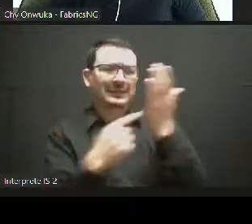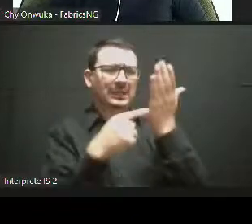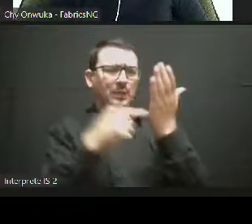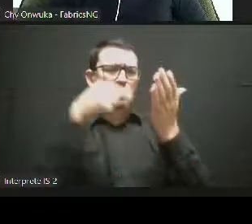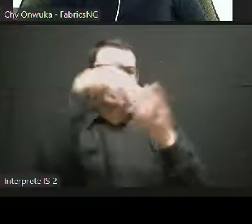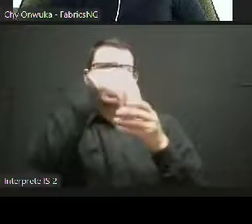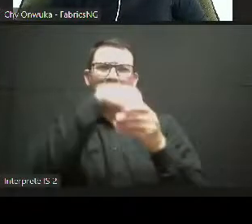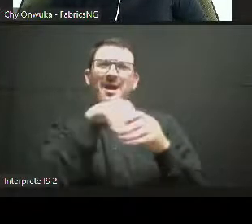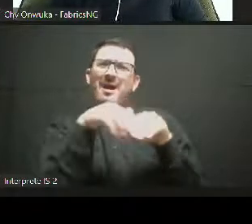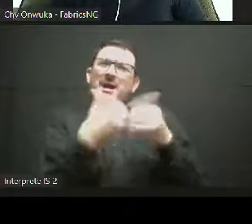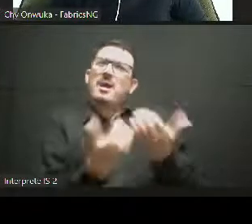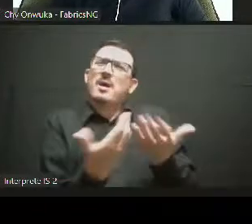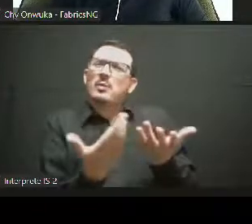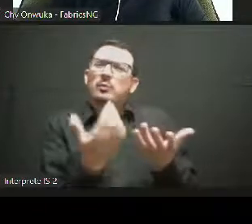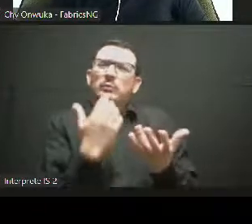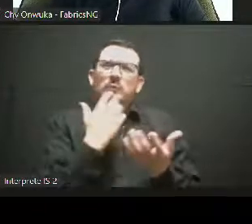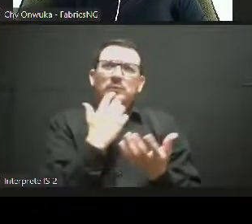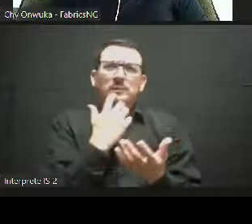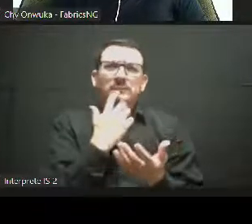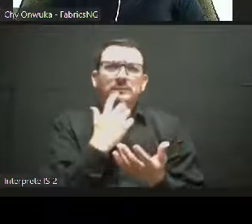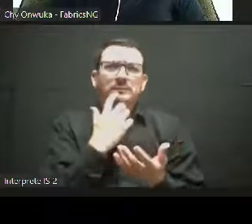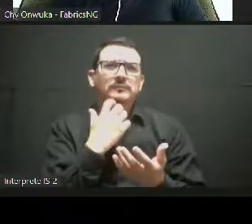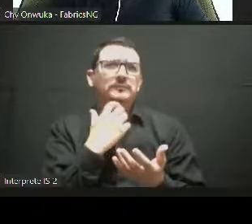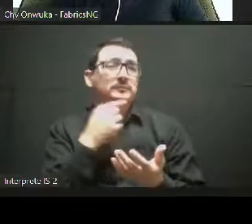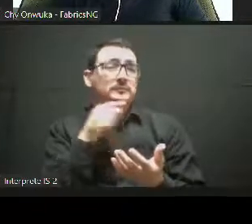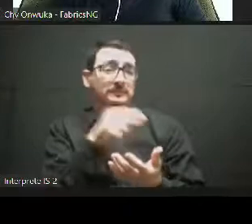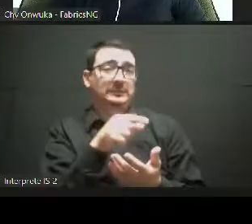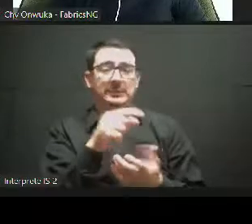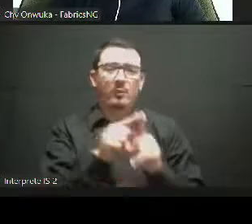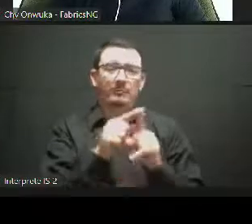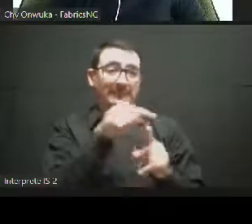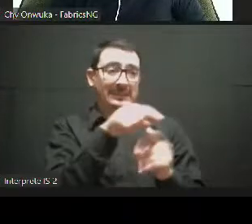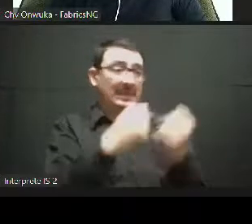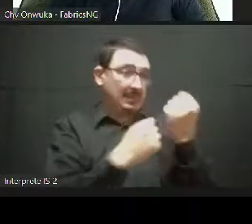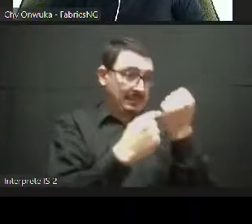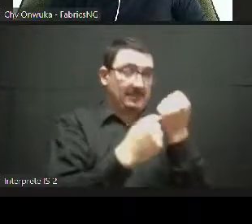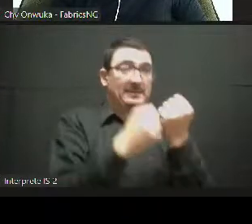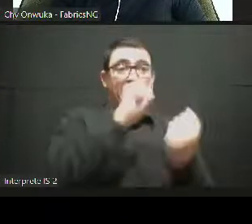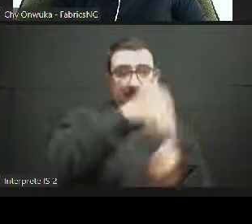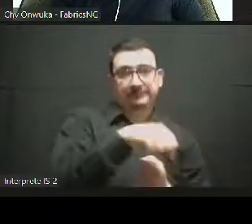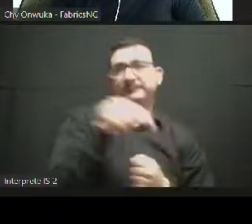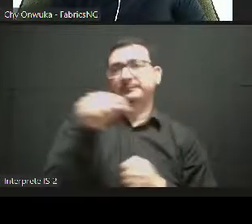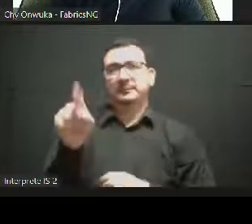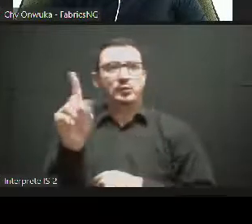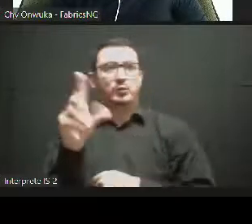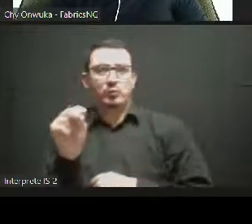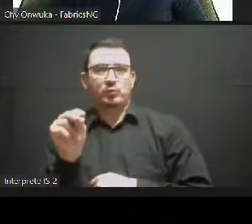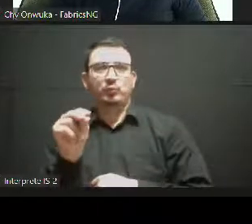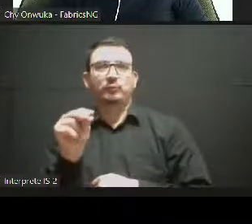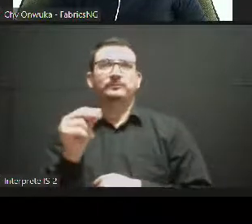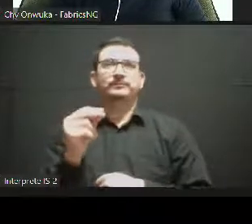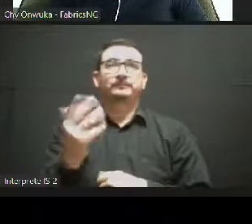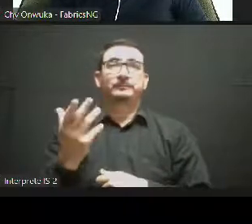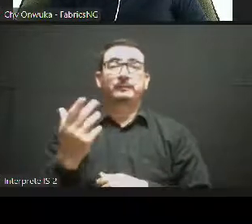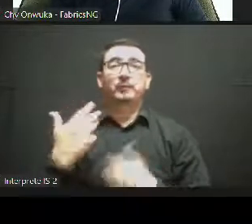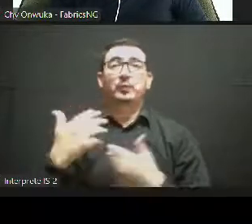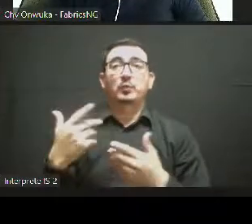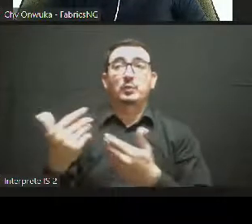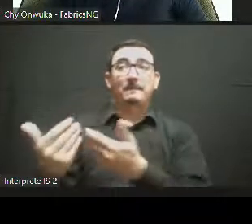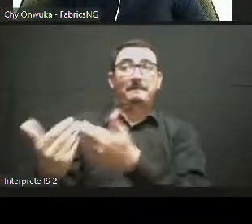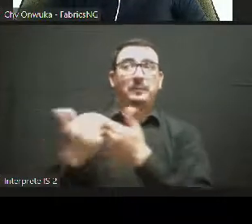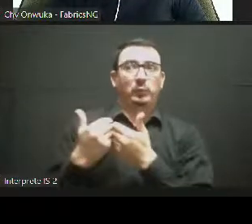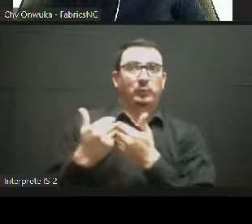Thank you. Those are three heavy questions. I know, and you have five minutes, so, you know, go for it.